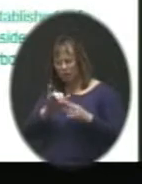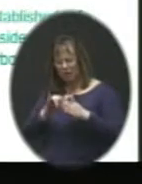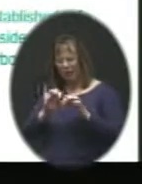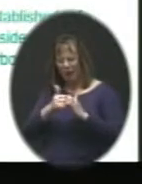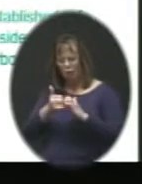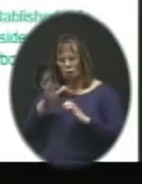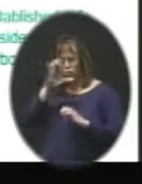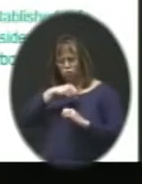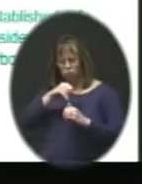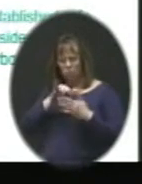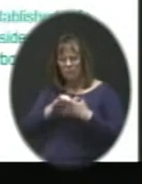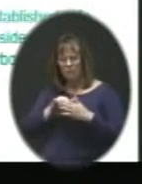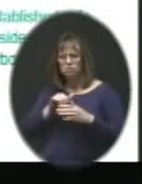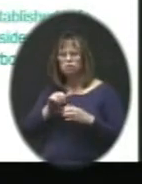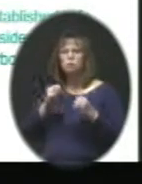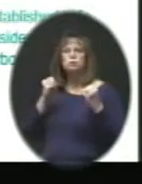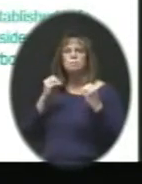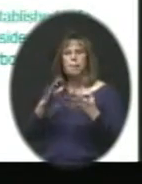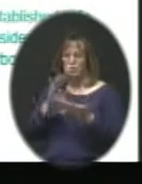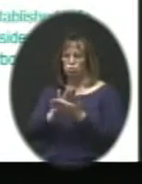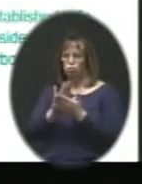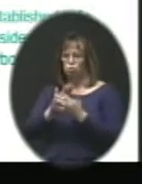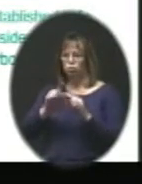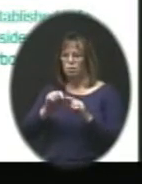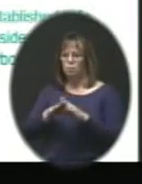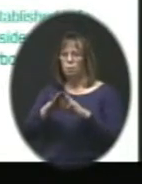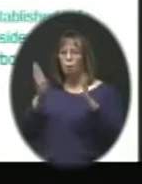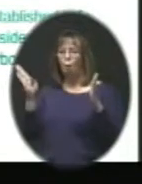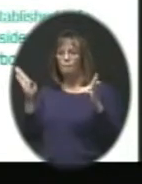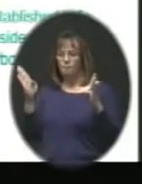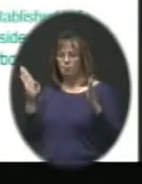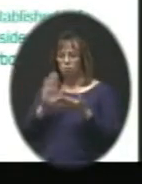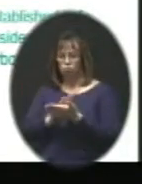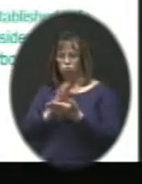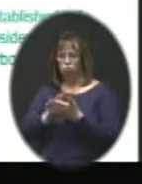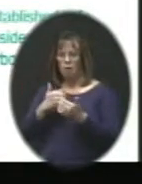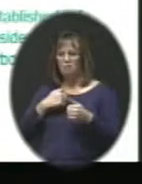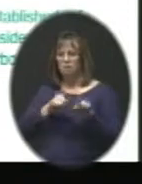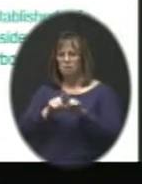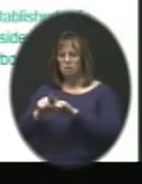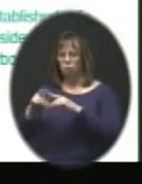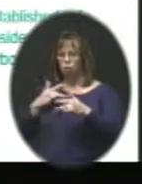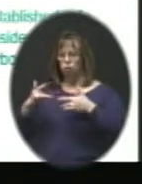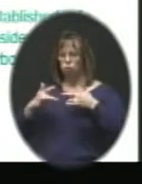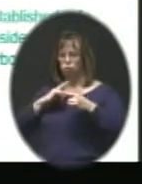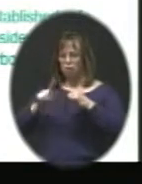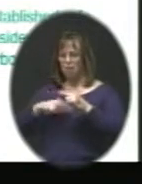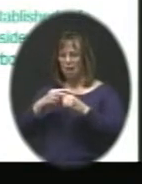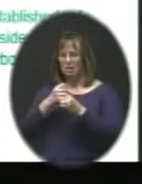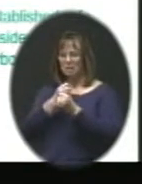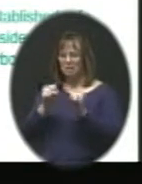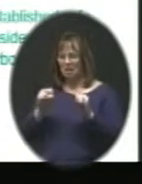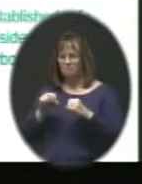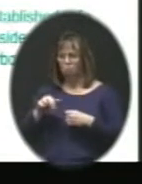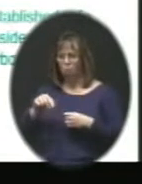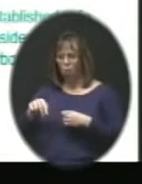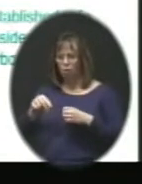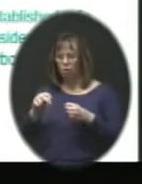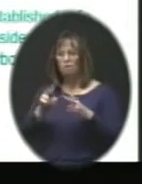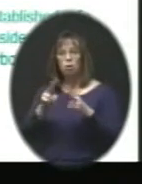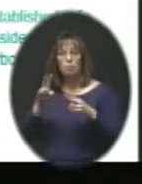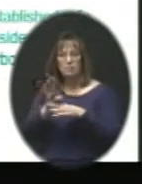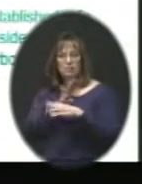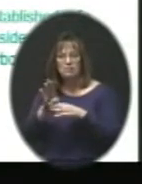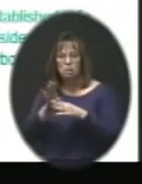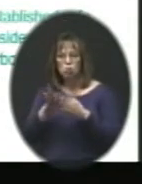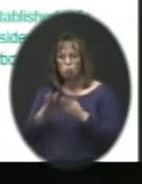And he reminds us there are many schools, when we open them, where we had the similar concerns about safe passage. Very busy roads.